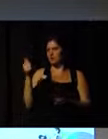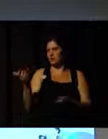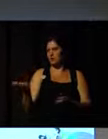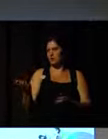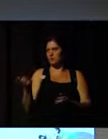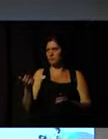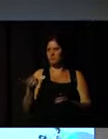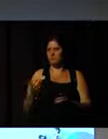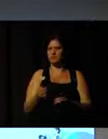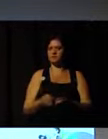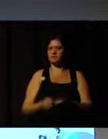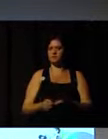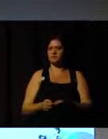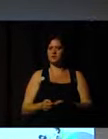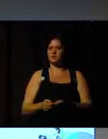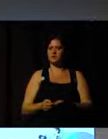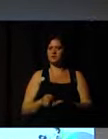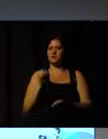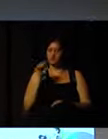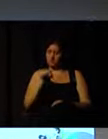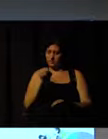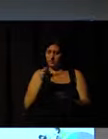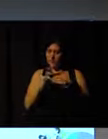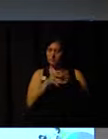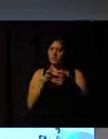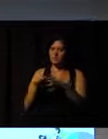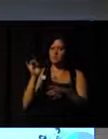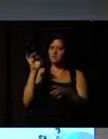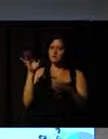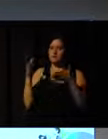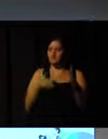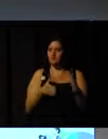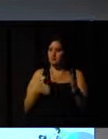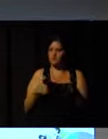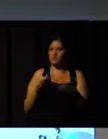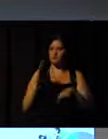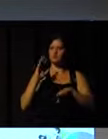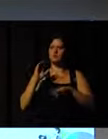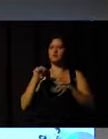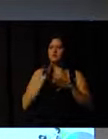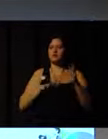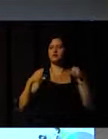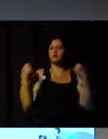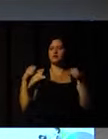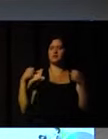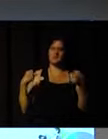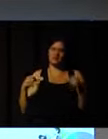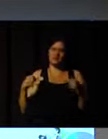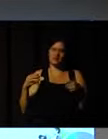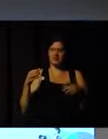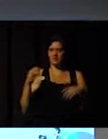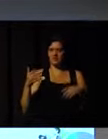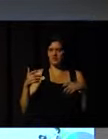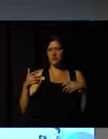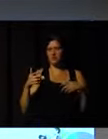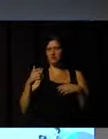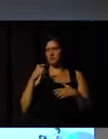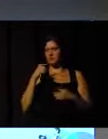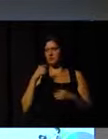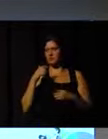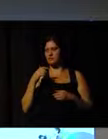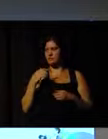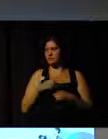events or any intervention in several areas, especially in physical